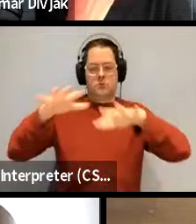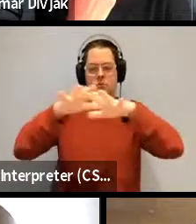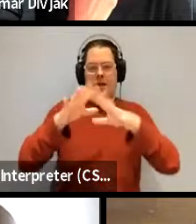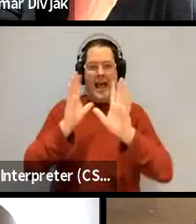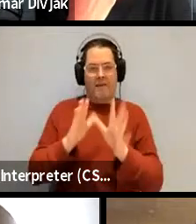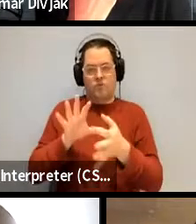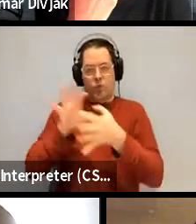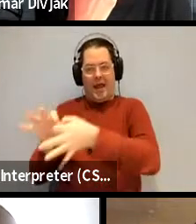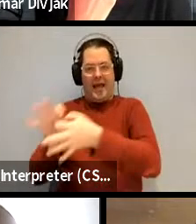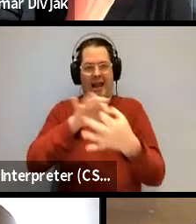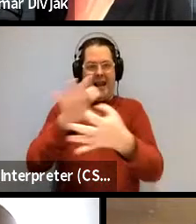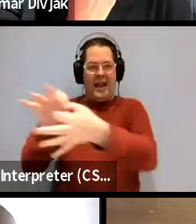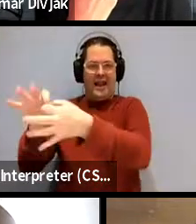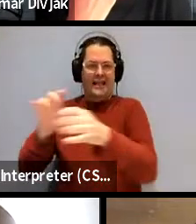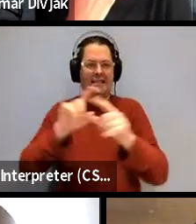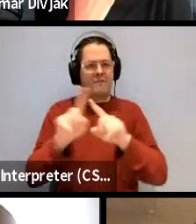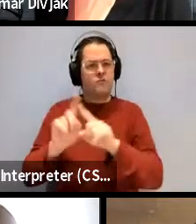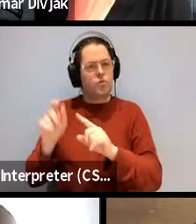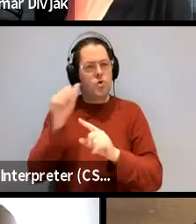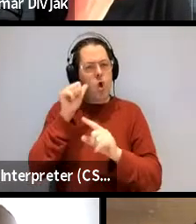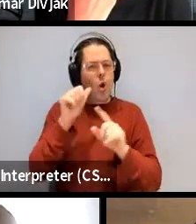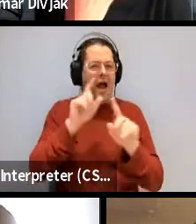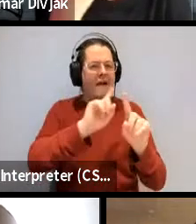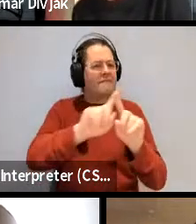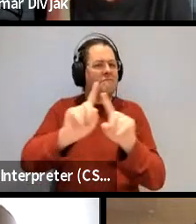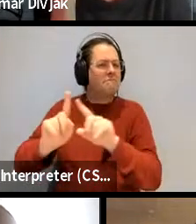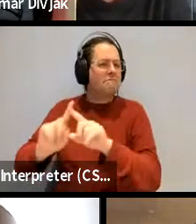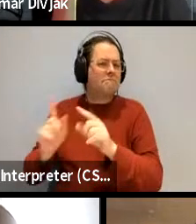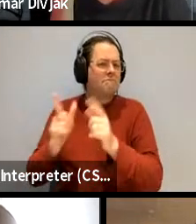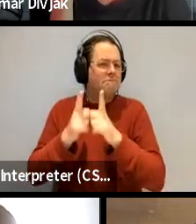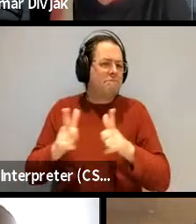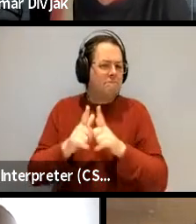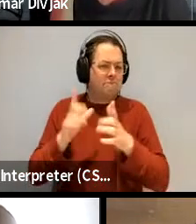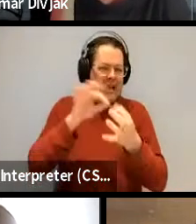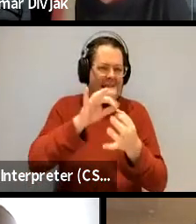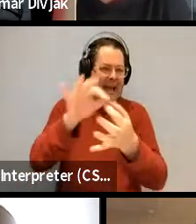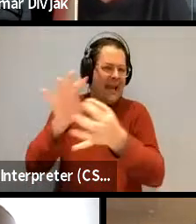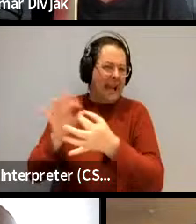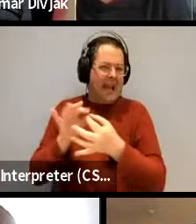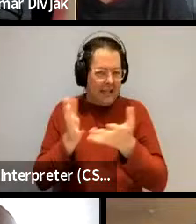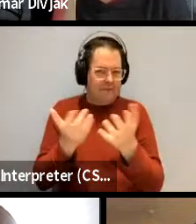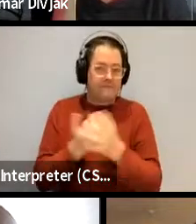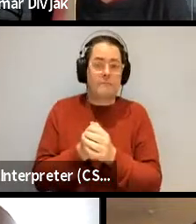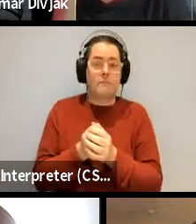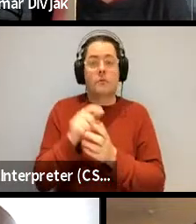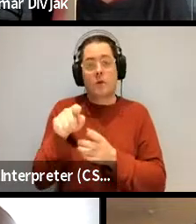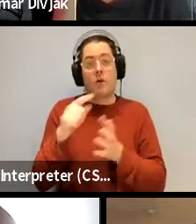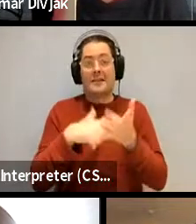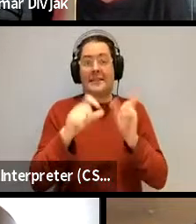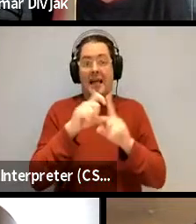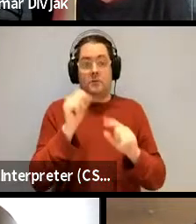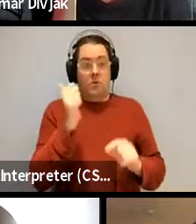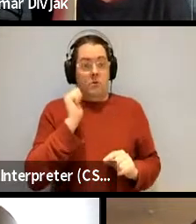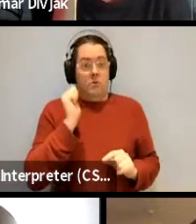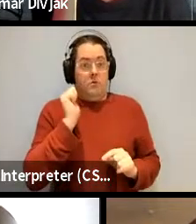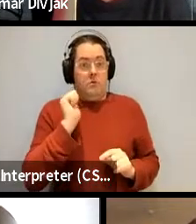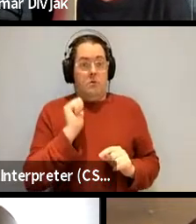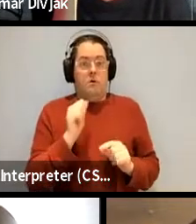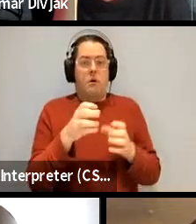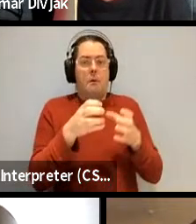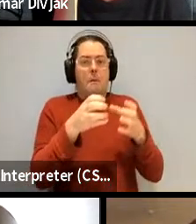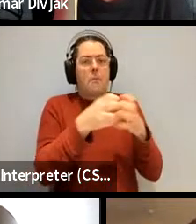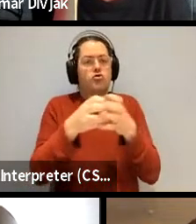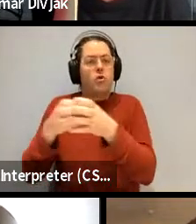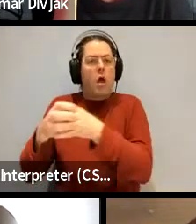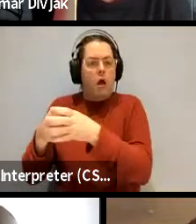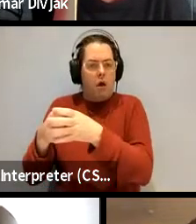and we know it does so no no no i mean i i i take it as as a given that modularity is not the